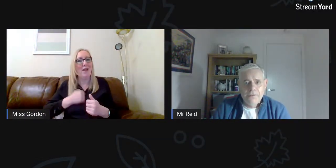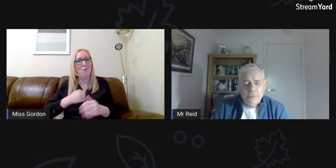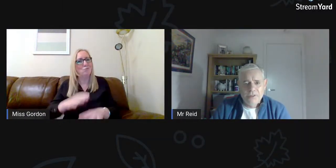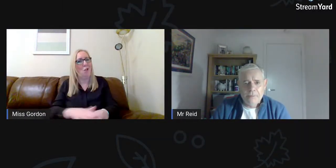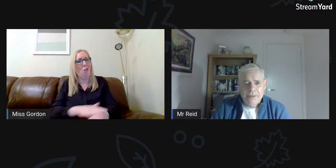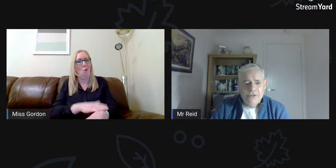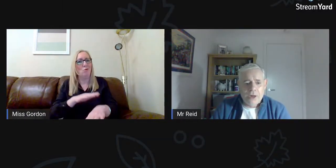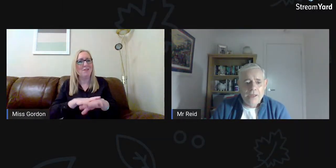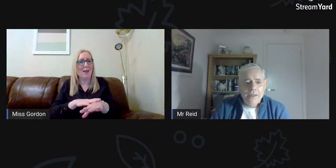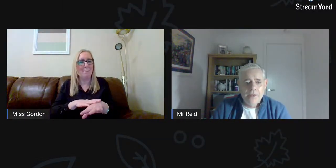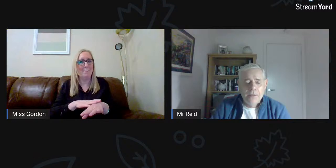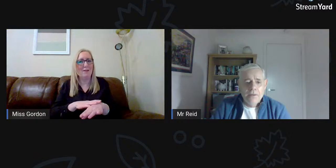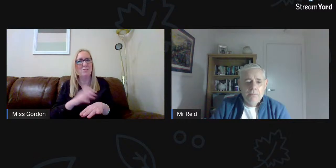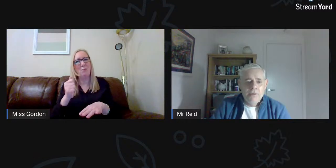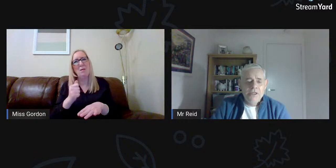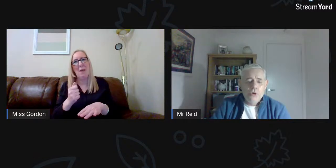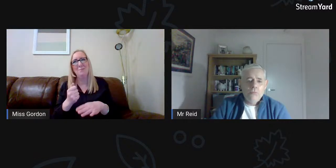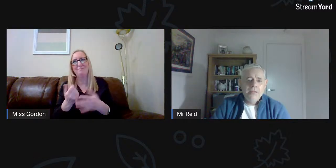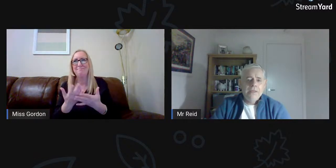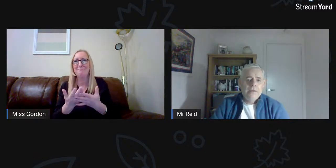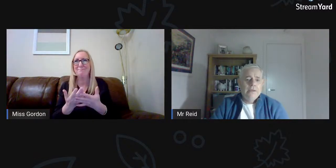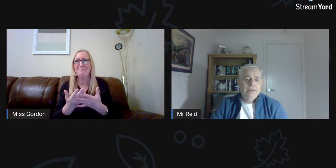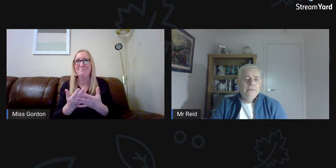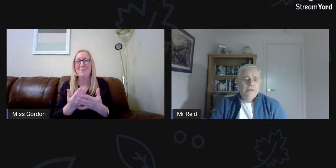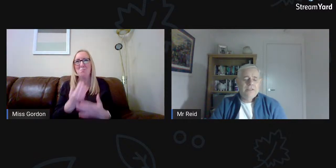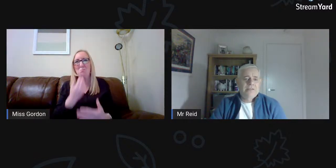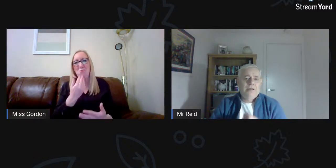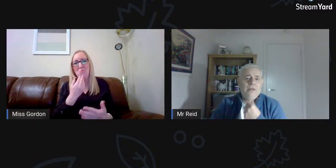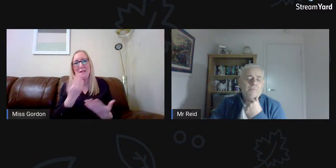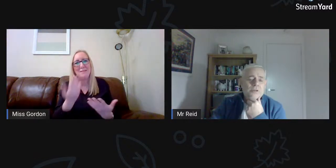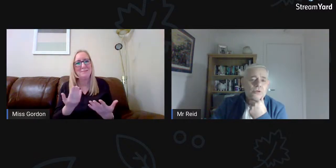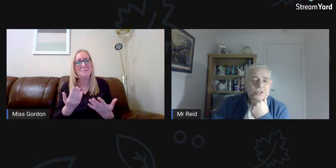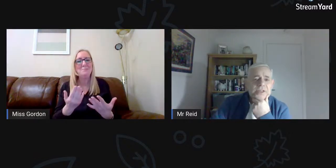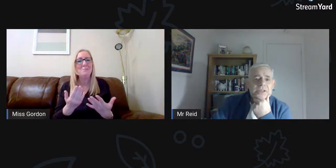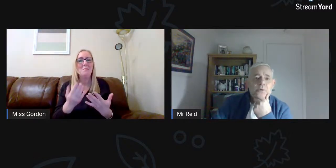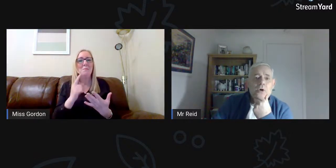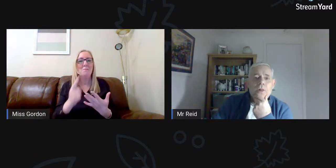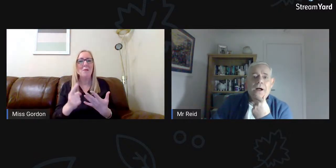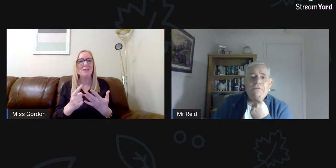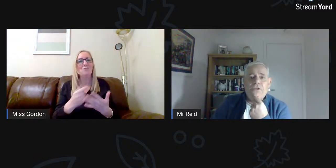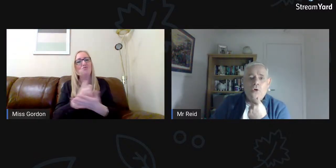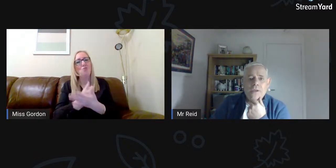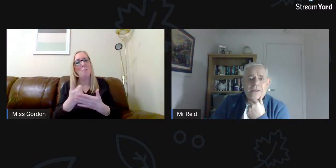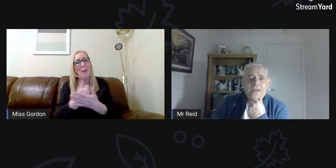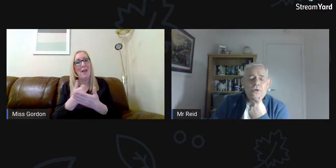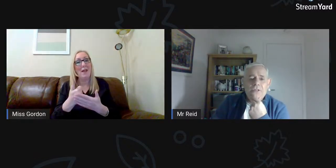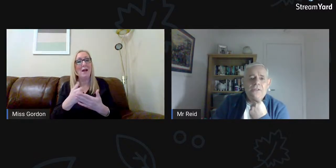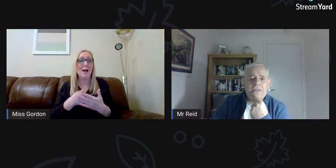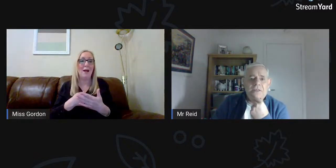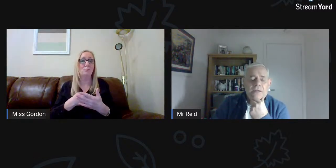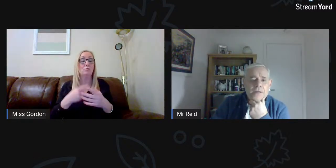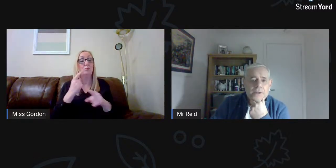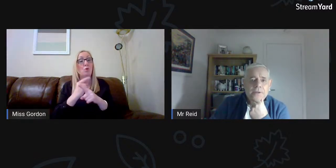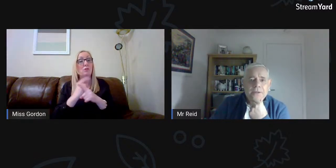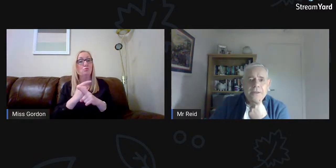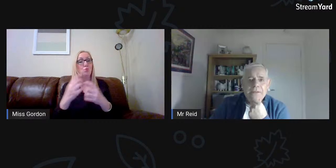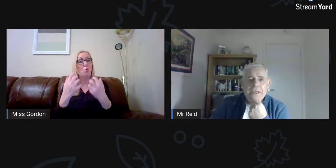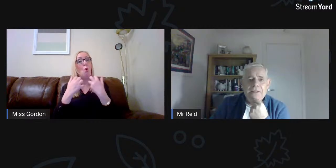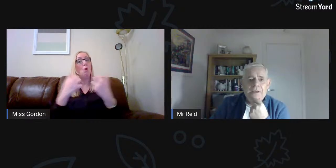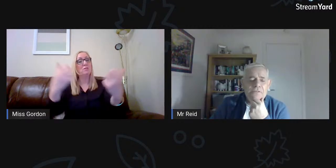and if it was a bit dry, but you normally, in this, I have been used to, as we all have, talking to an audience